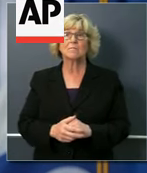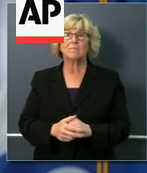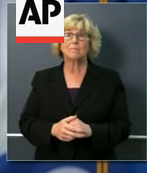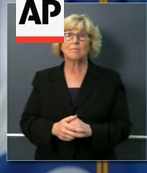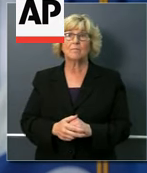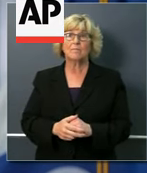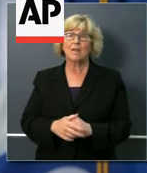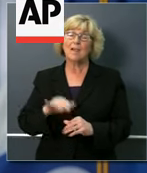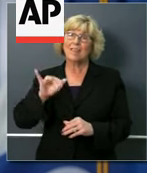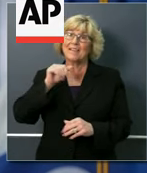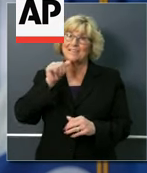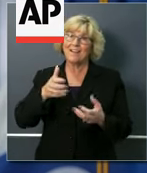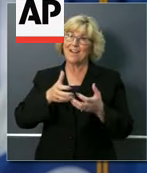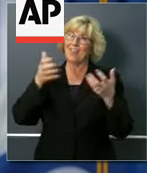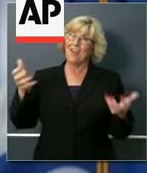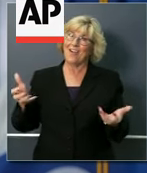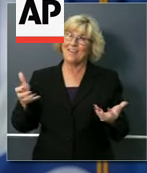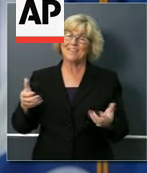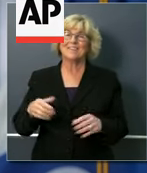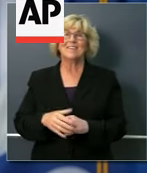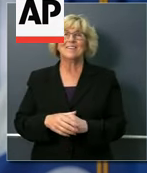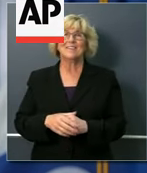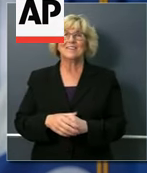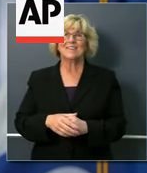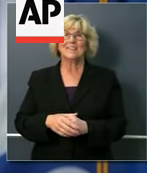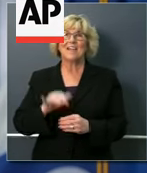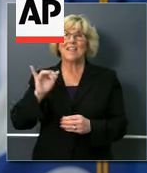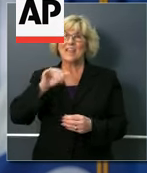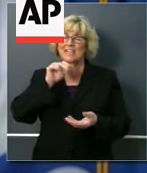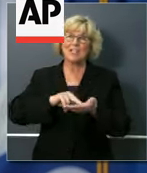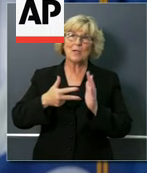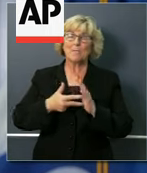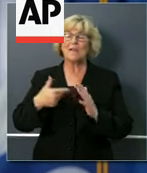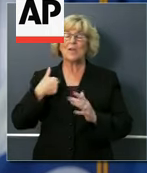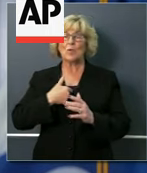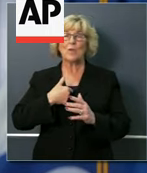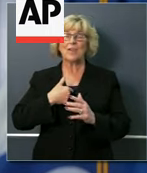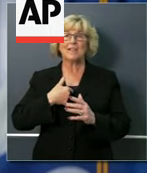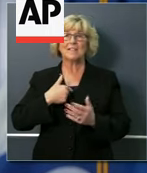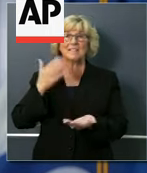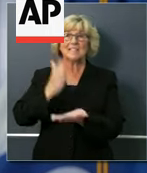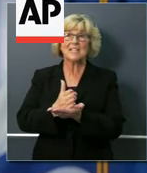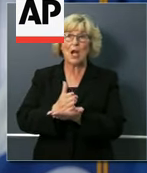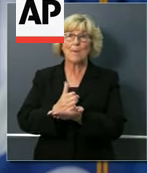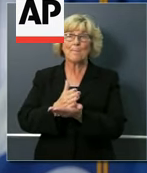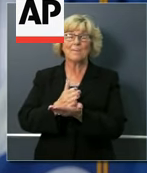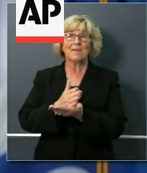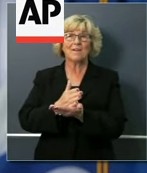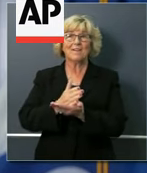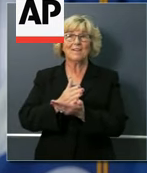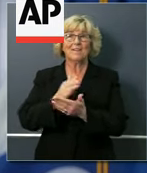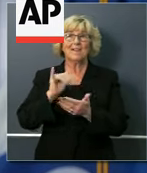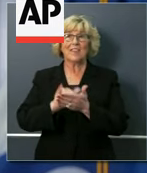is not a trend. One data point is not a headline. So I caution anybody to read too much in